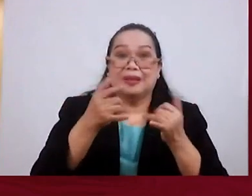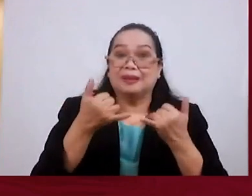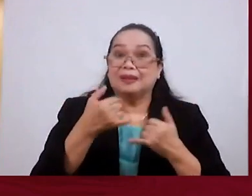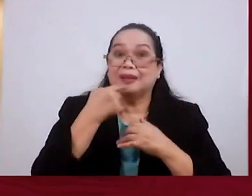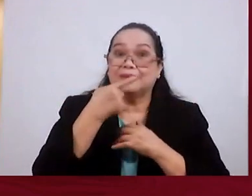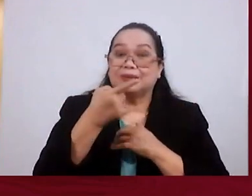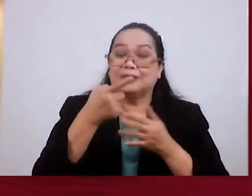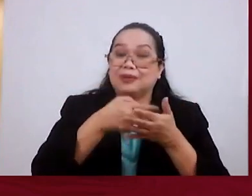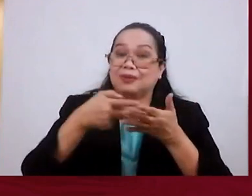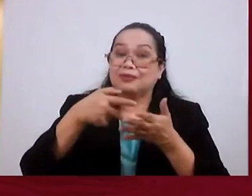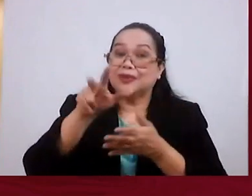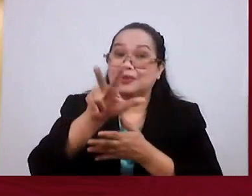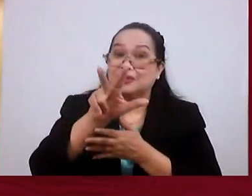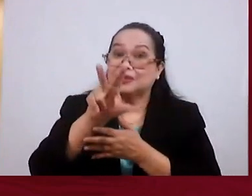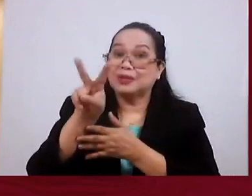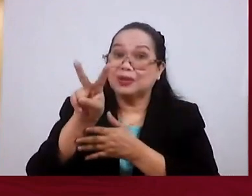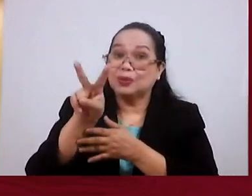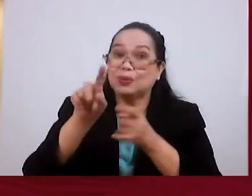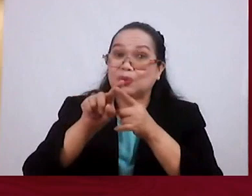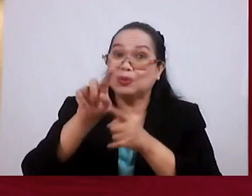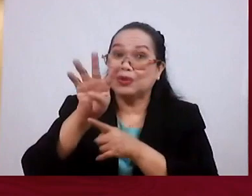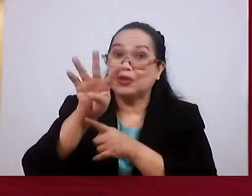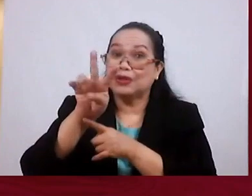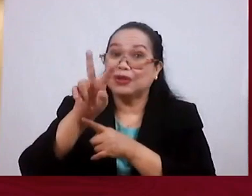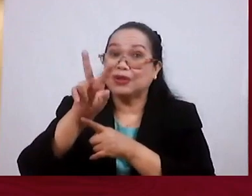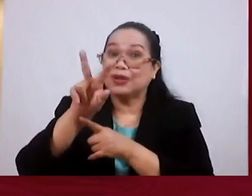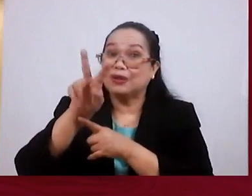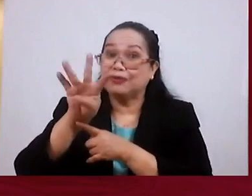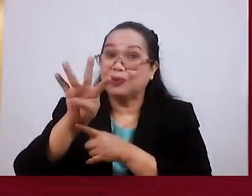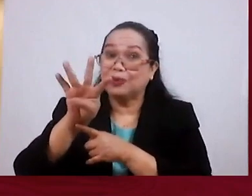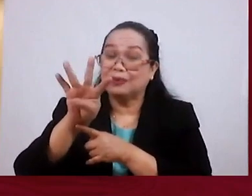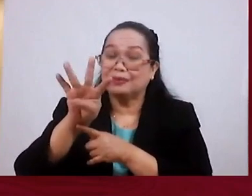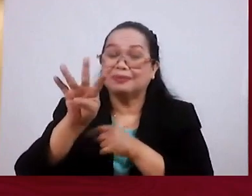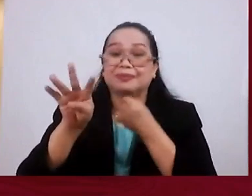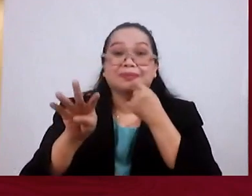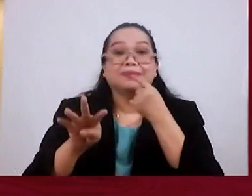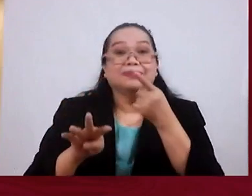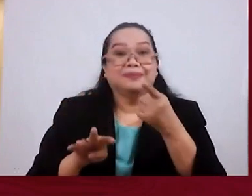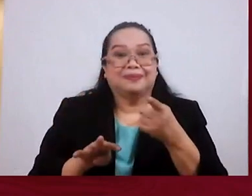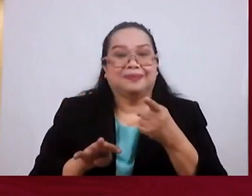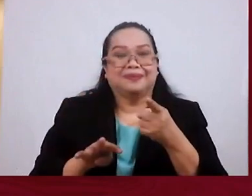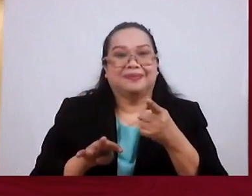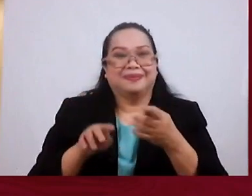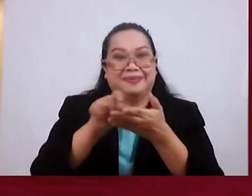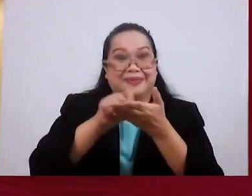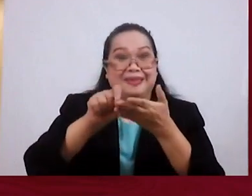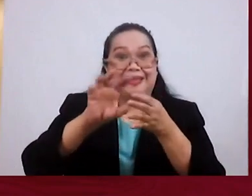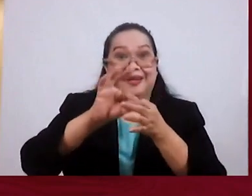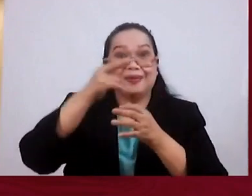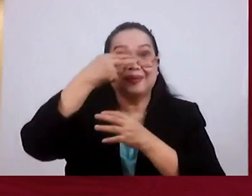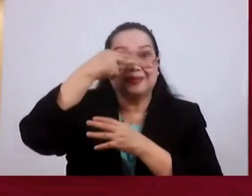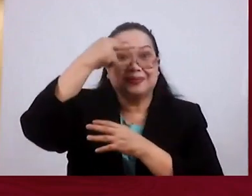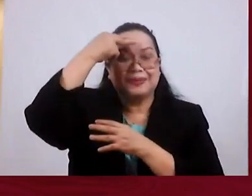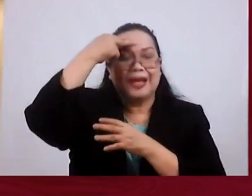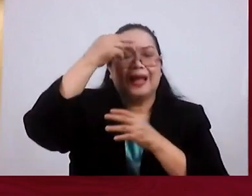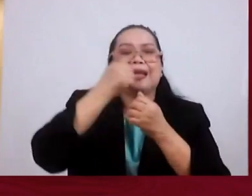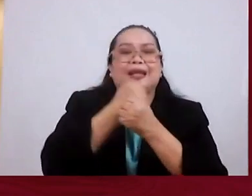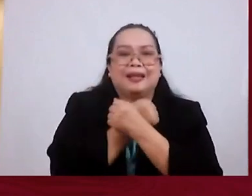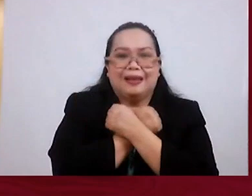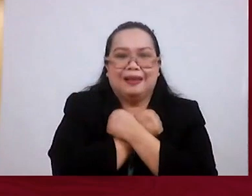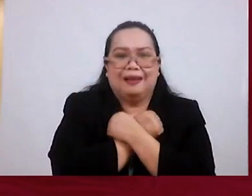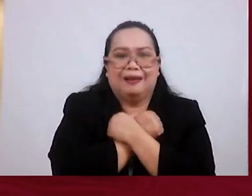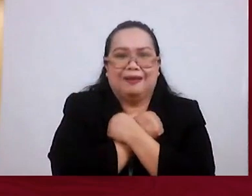Now says In verses 32 to 34 That's why I told you The writer Of Hebrews Loves